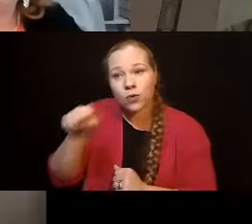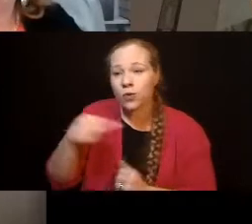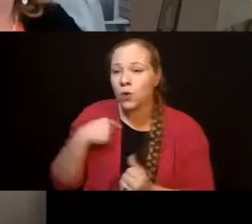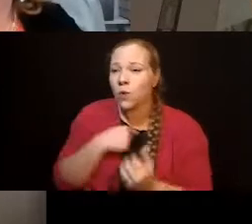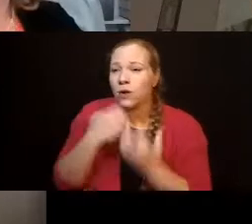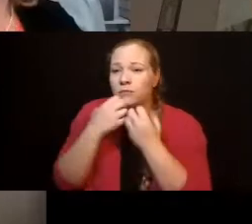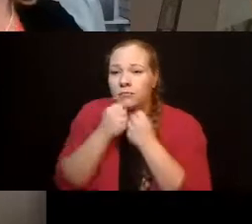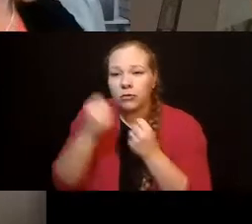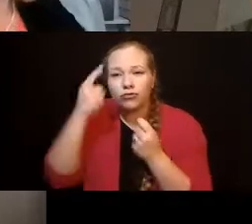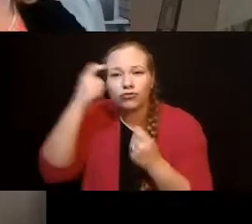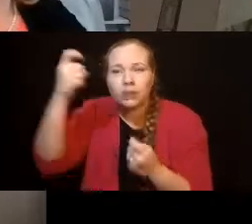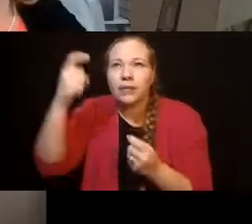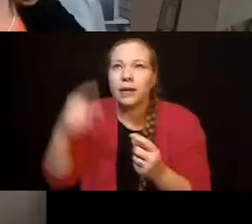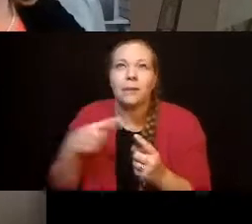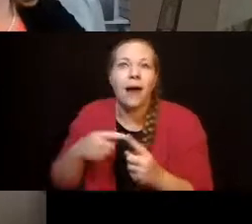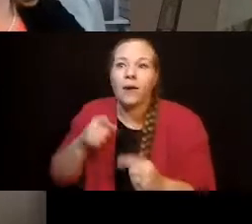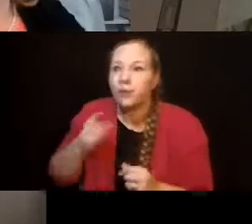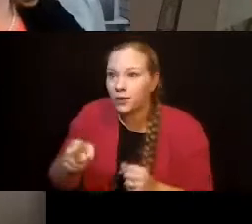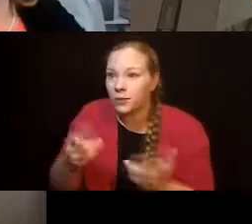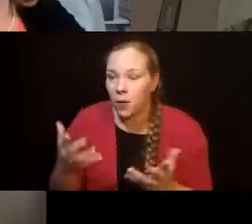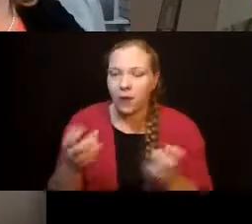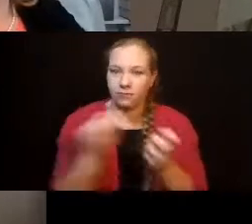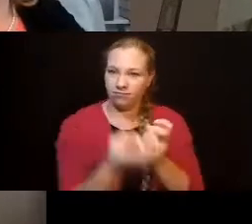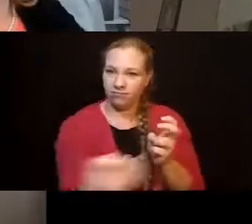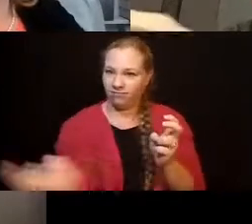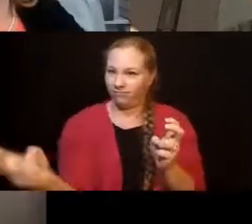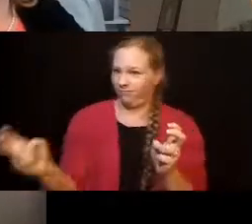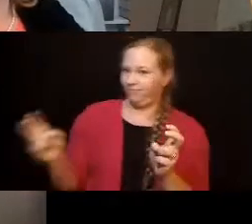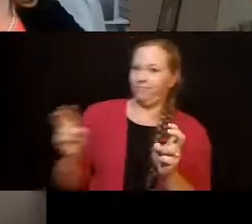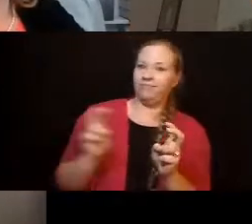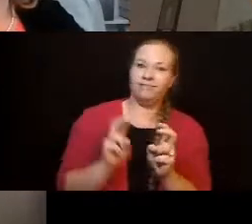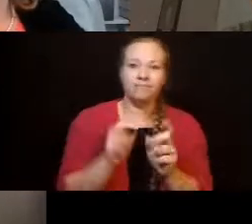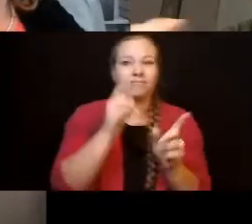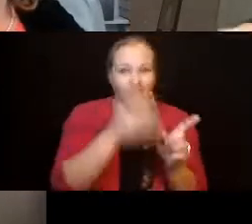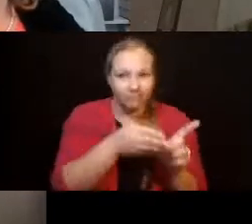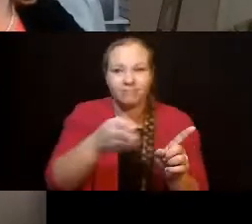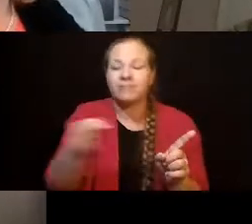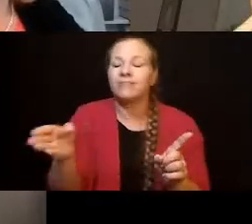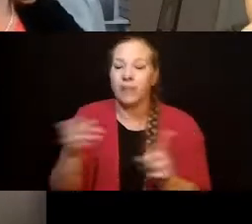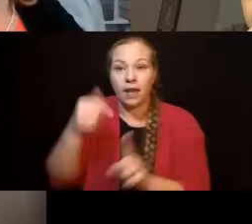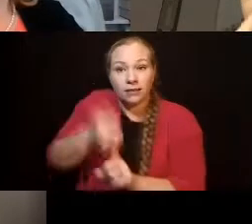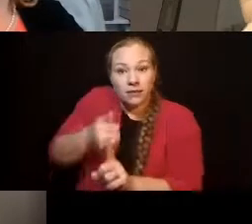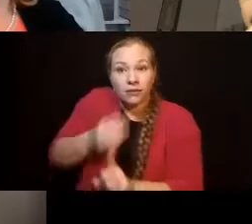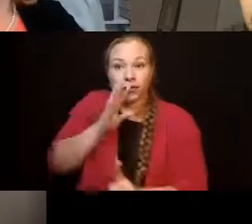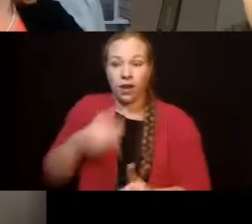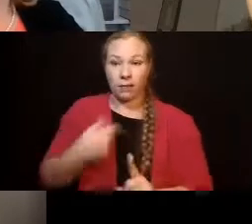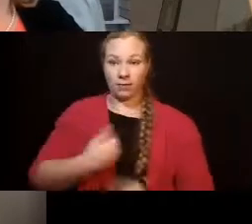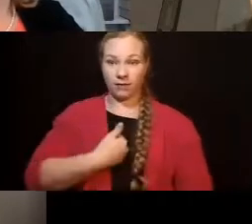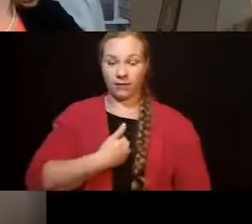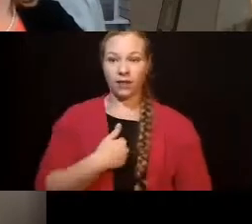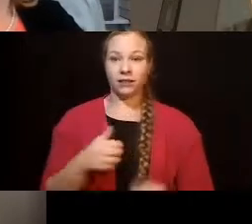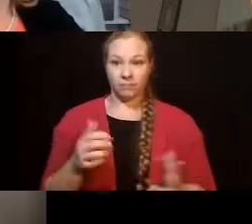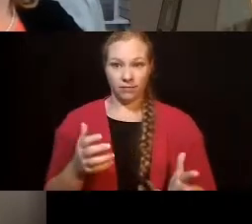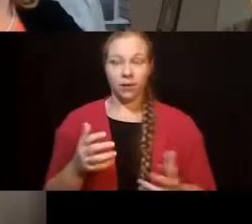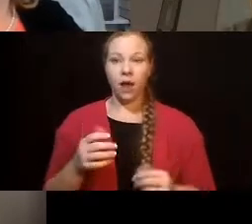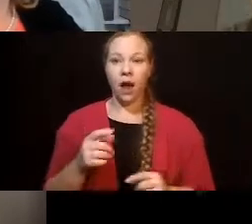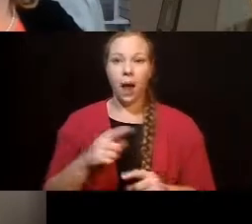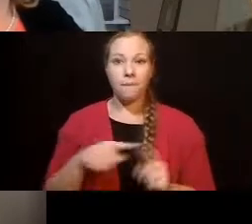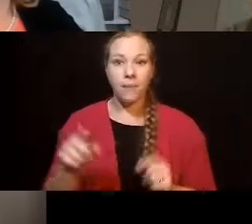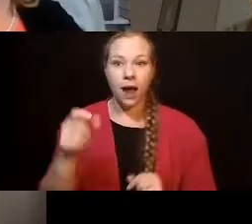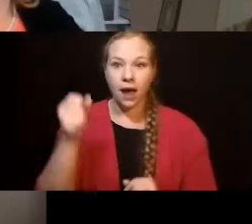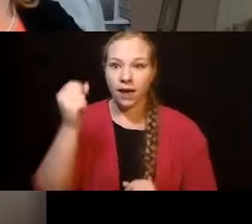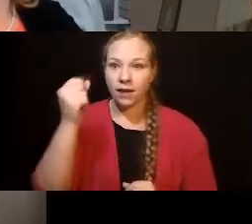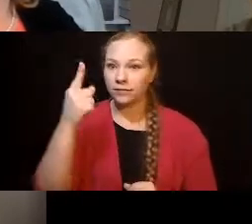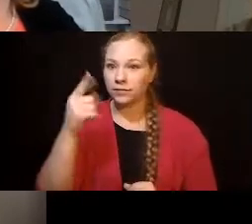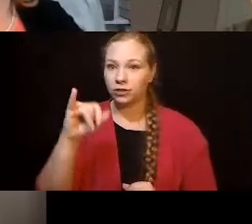good at and what really didn't work well for Jess, right? Jesse really does not do well being told